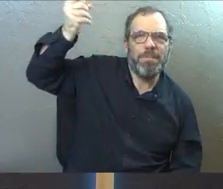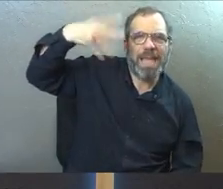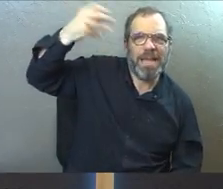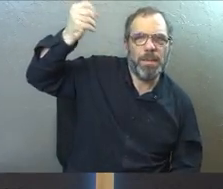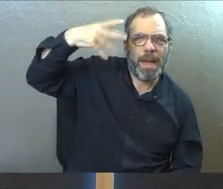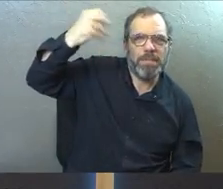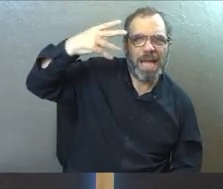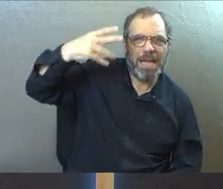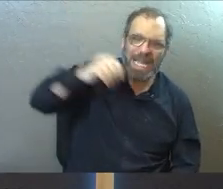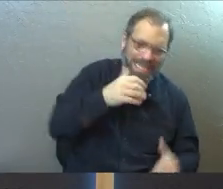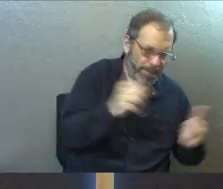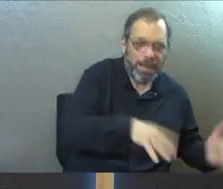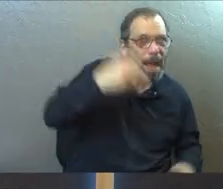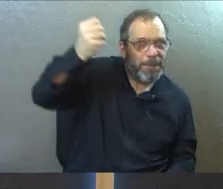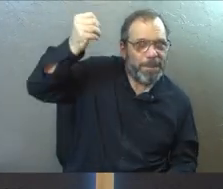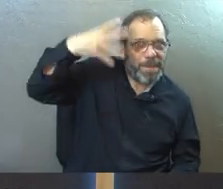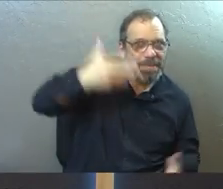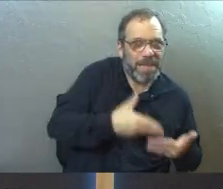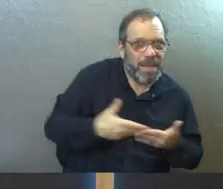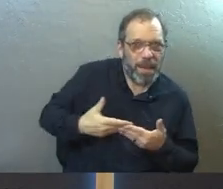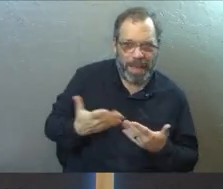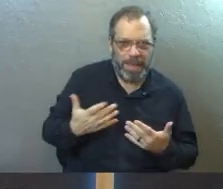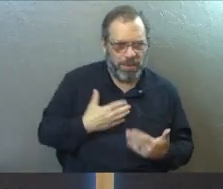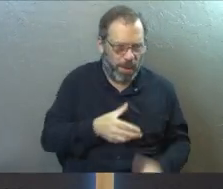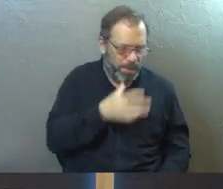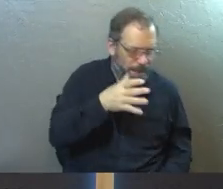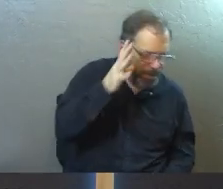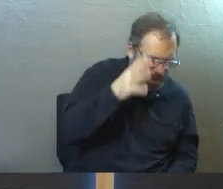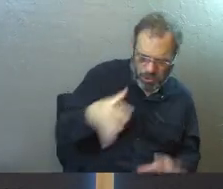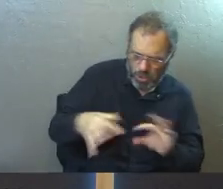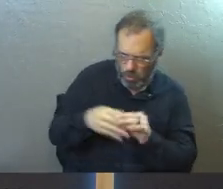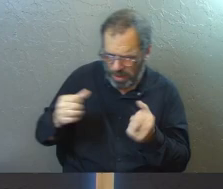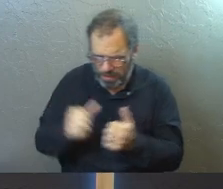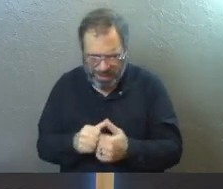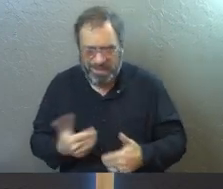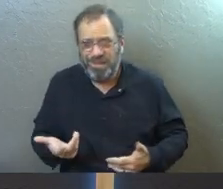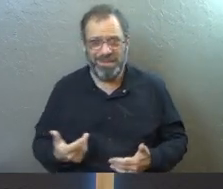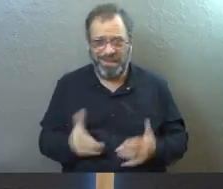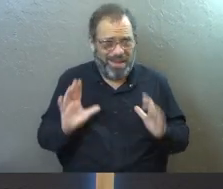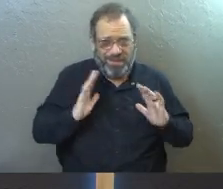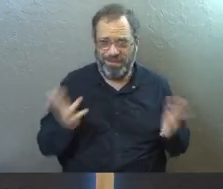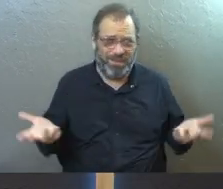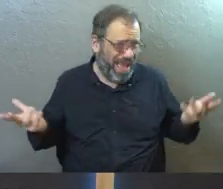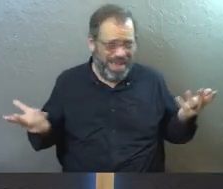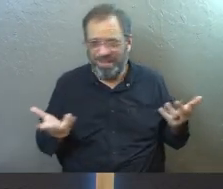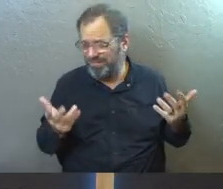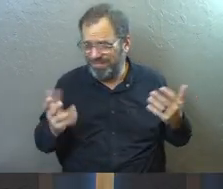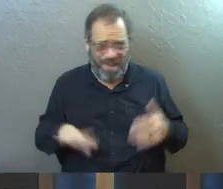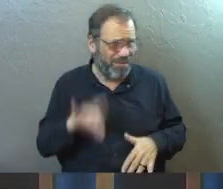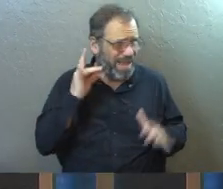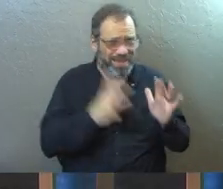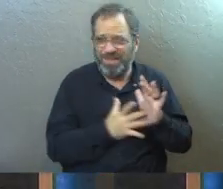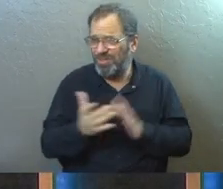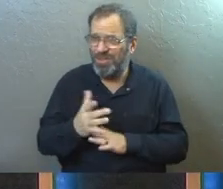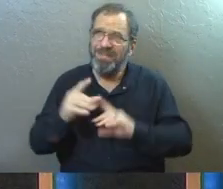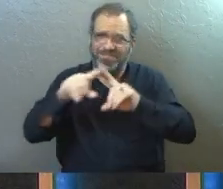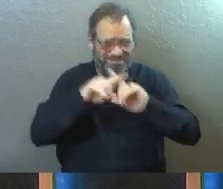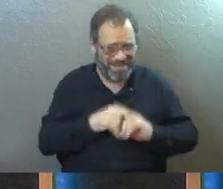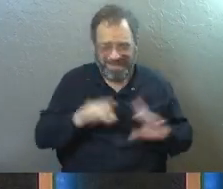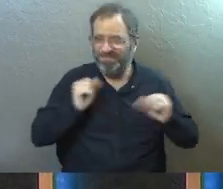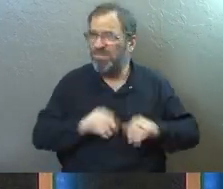my church's and my parents' faith kind of got joined to me. Then I don't have to worry about finding Jesus and